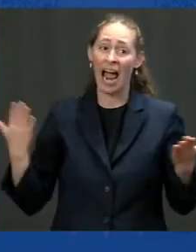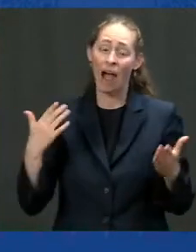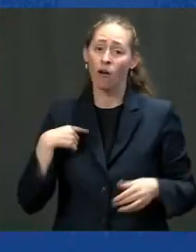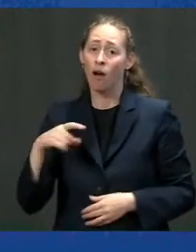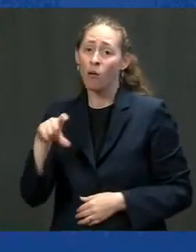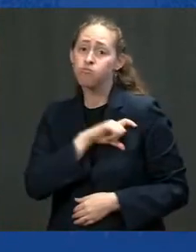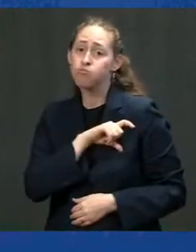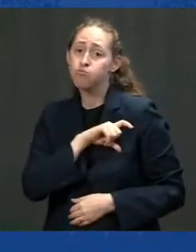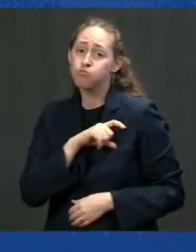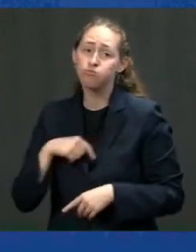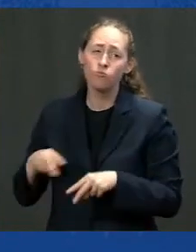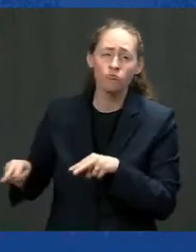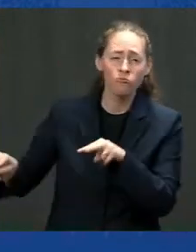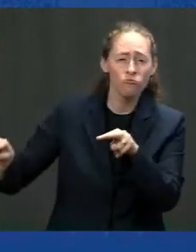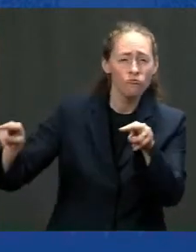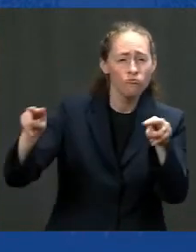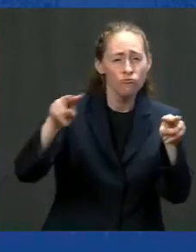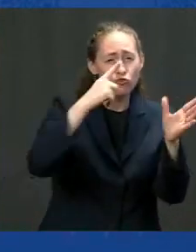Well, I'm serious.